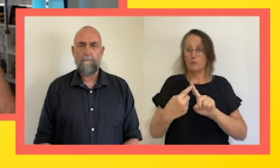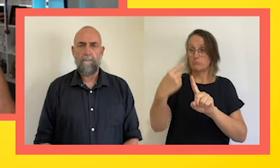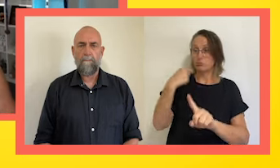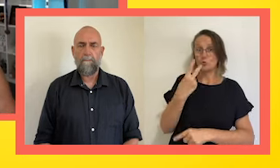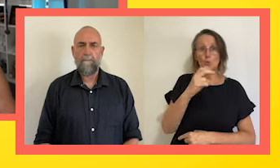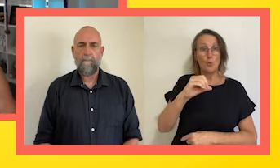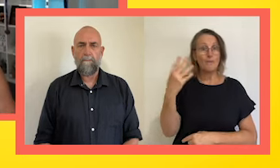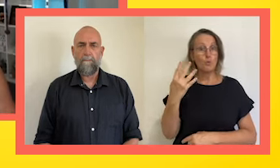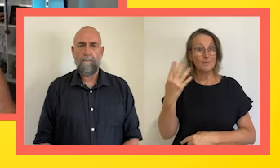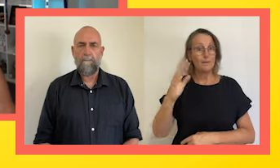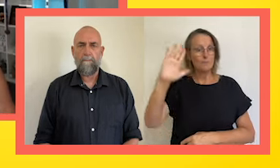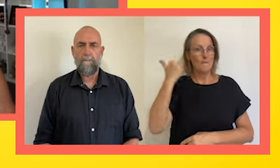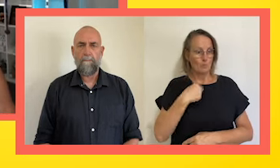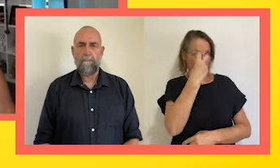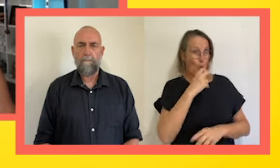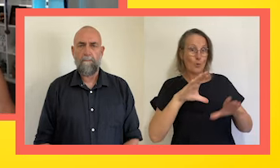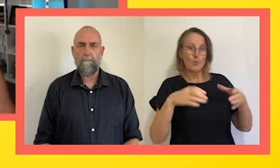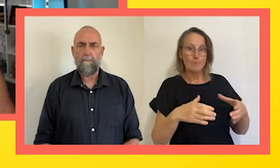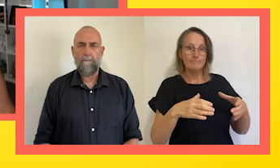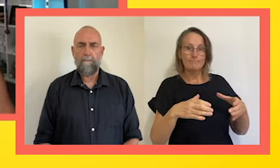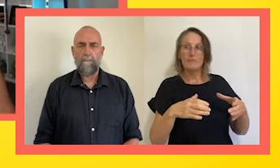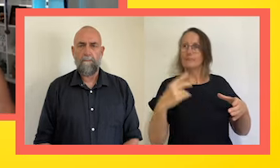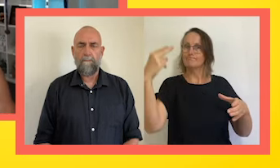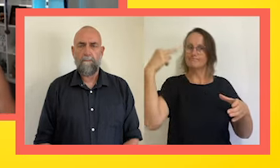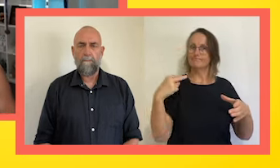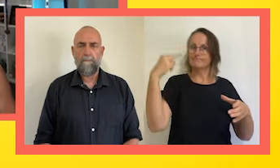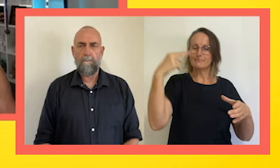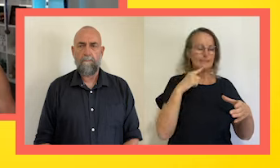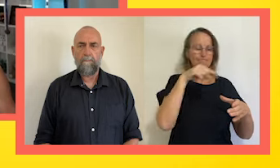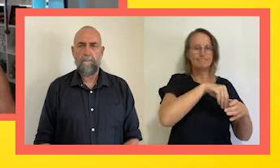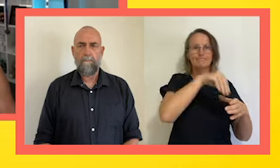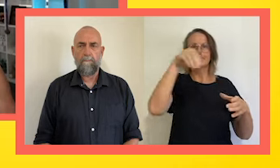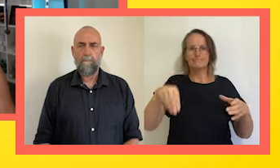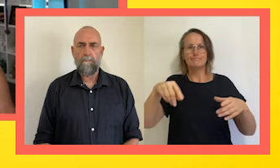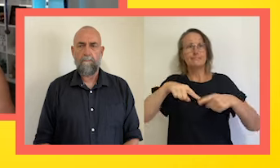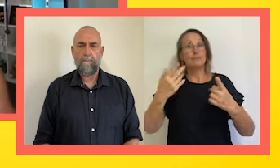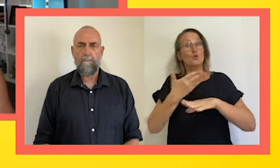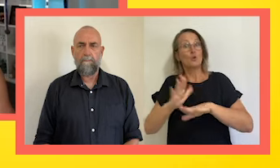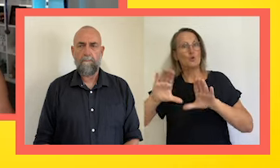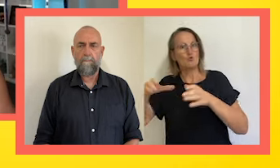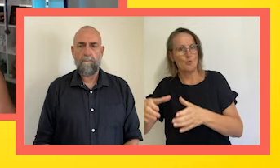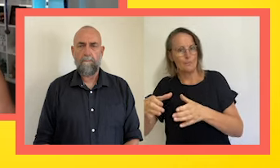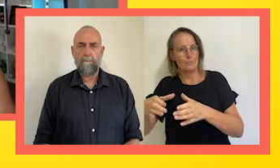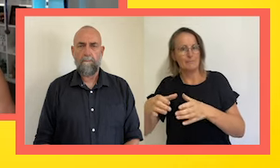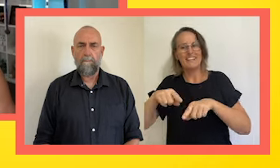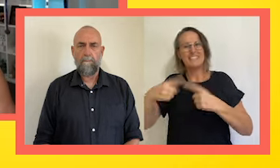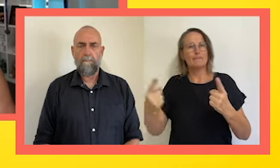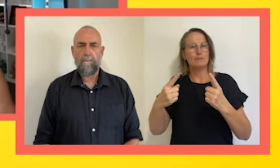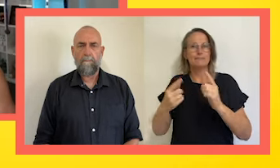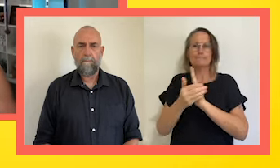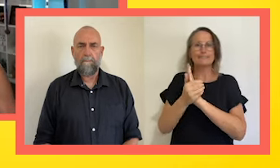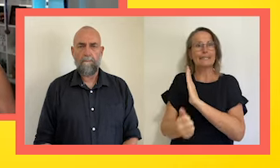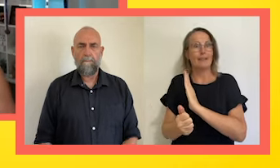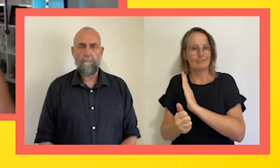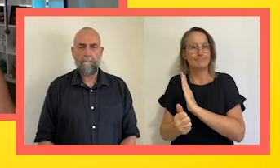changed. So they decided based on these tests that I belonged in a different ability category compared to what I was in